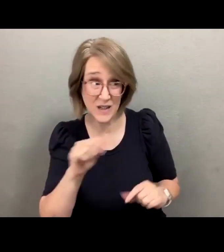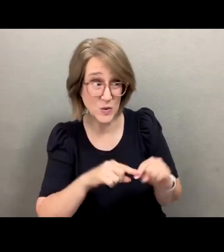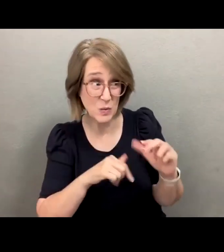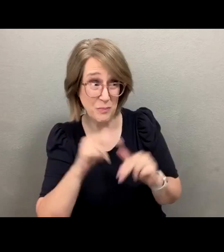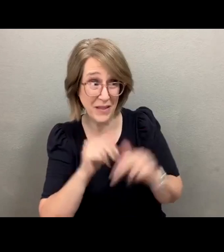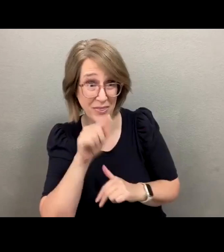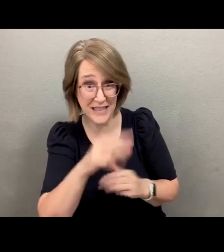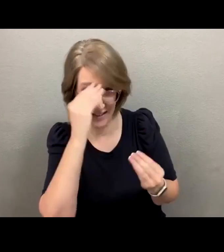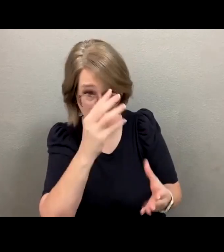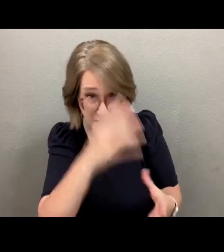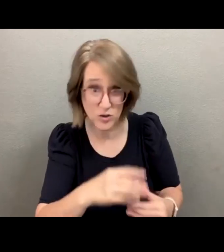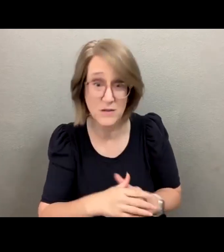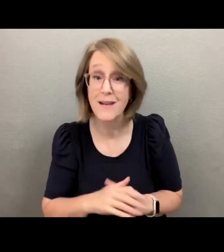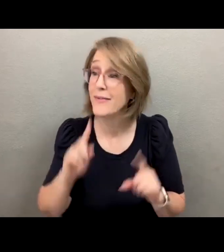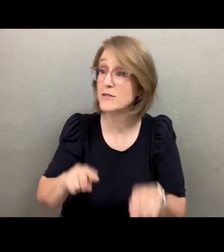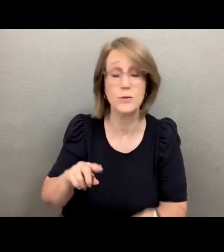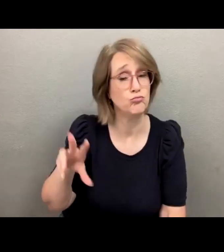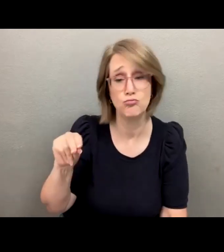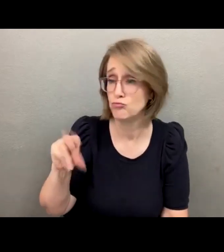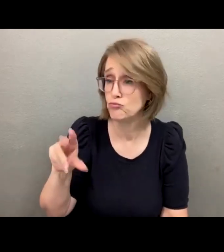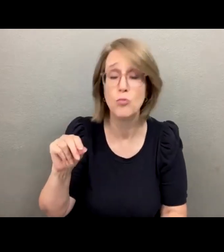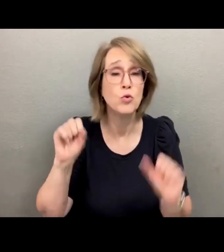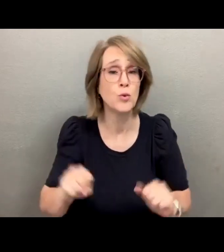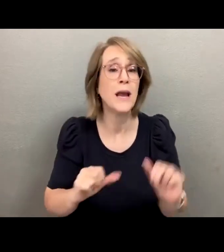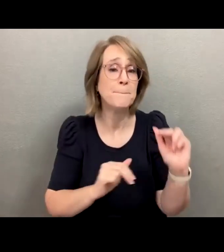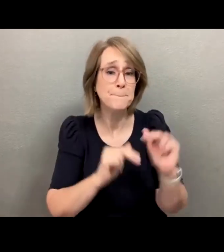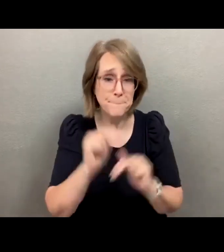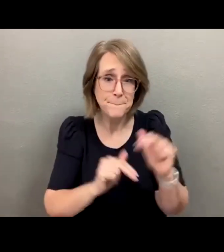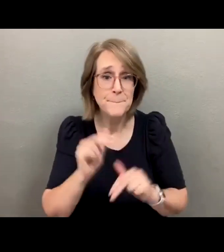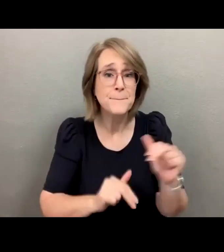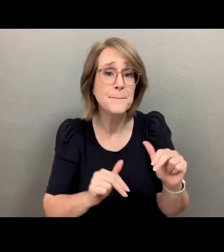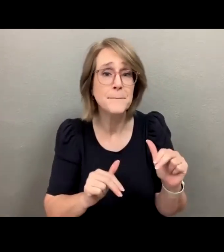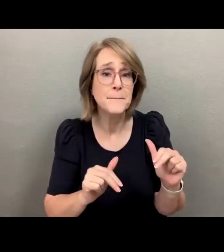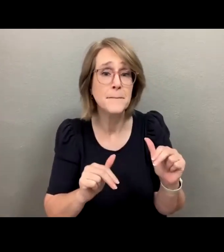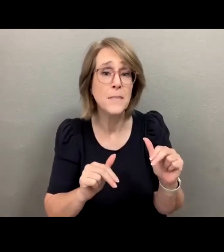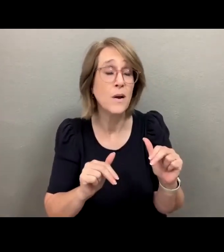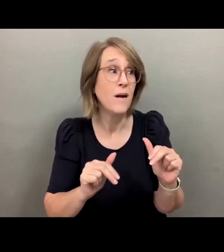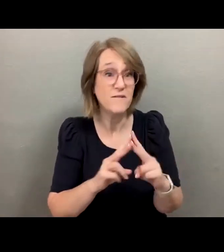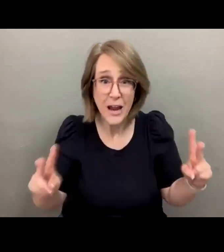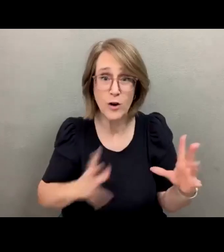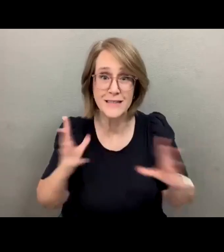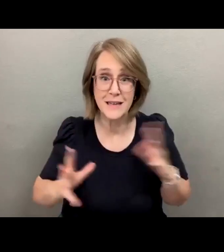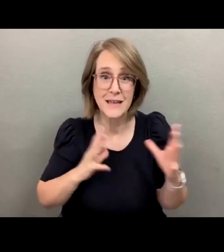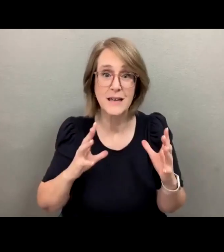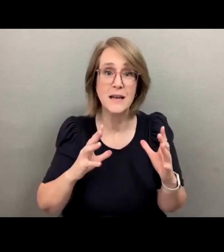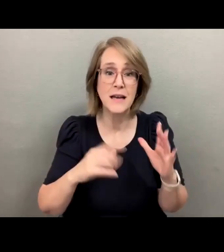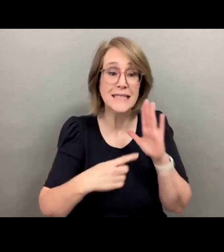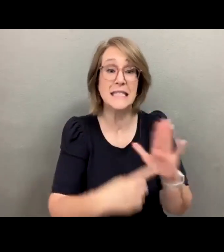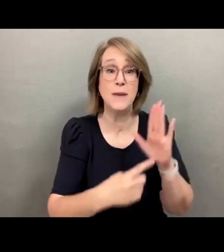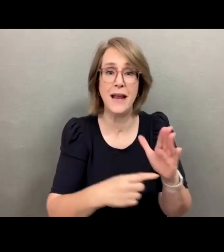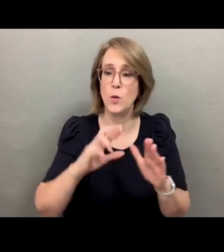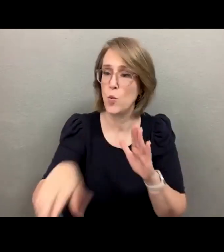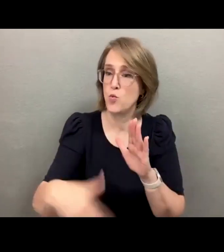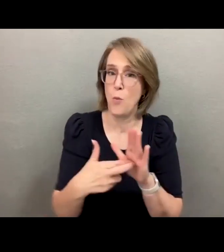And the answer is no. You can build an incredibly sophisticated simulated role play without ever